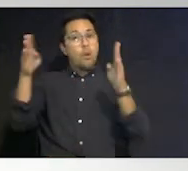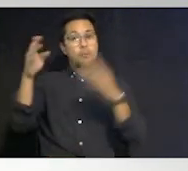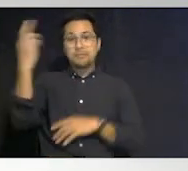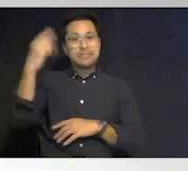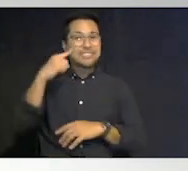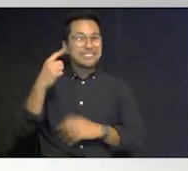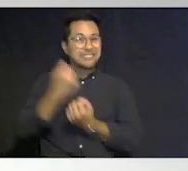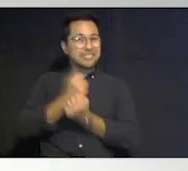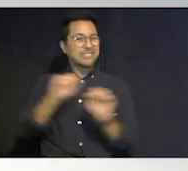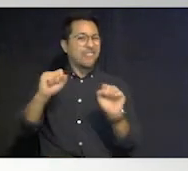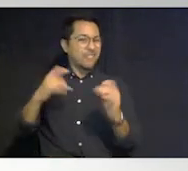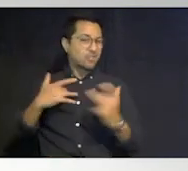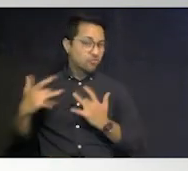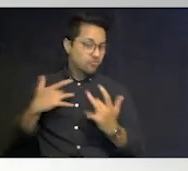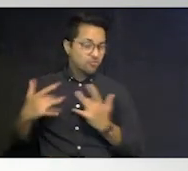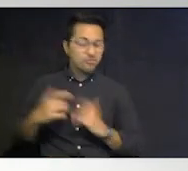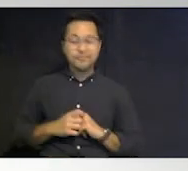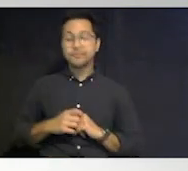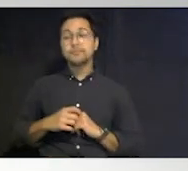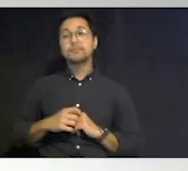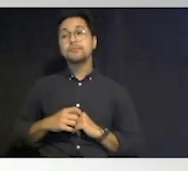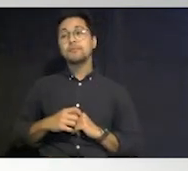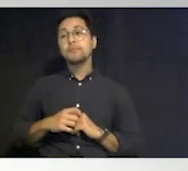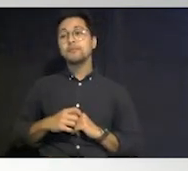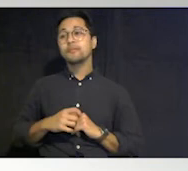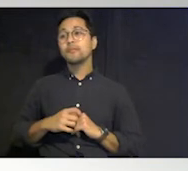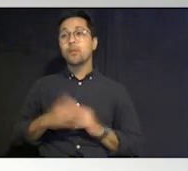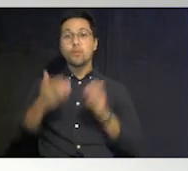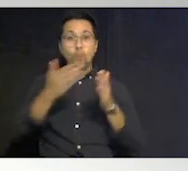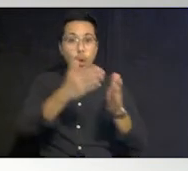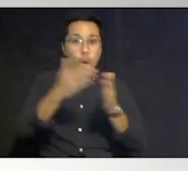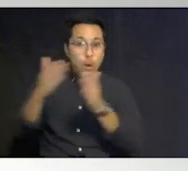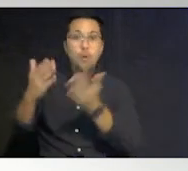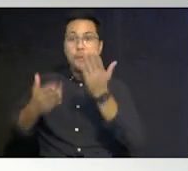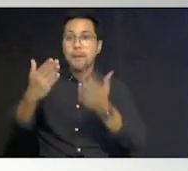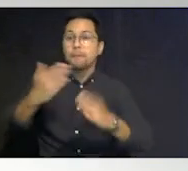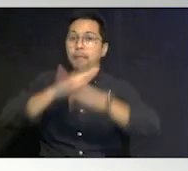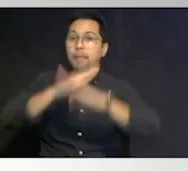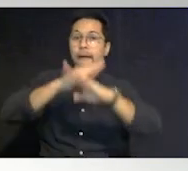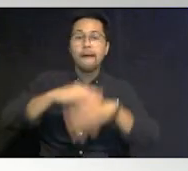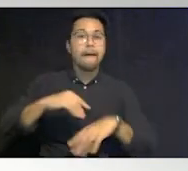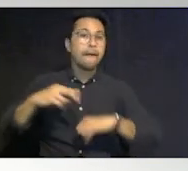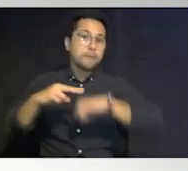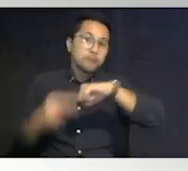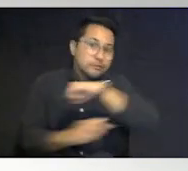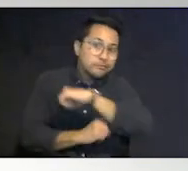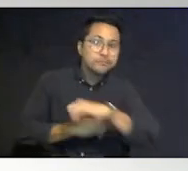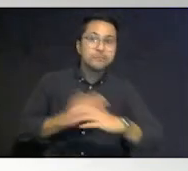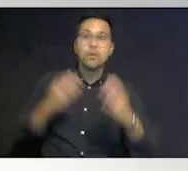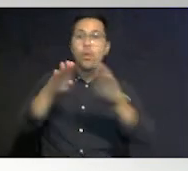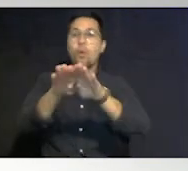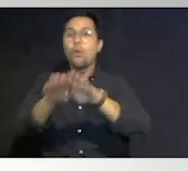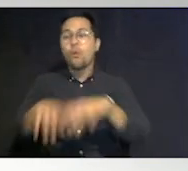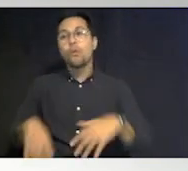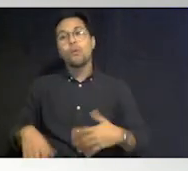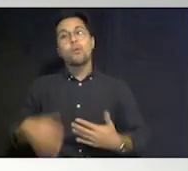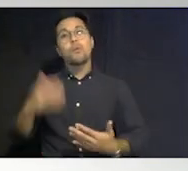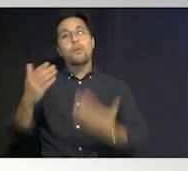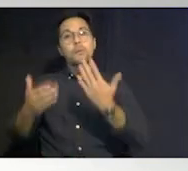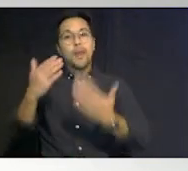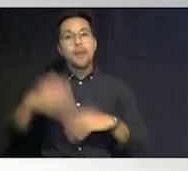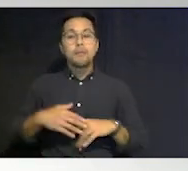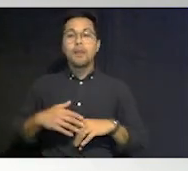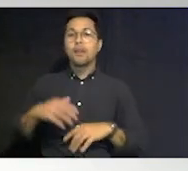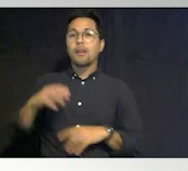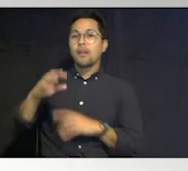you'll you may also see infrastructure challenges which means roads bridges there may be a boil water